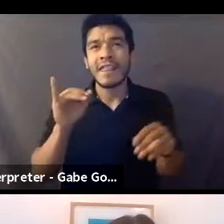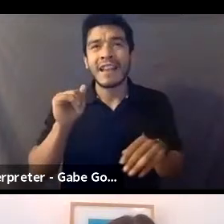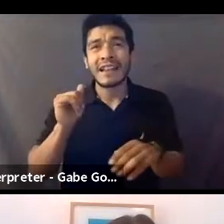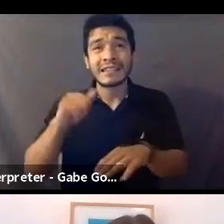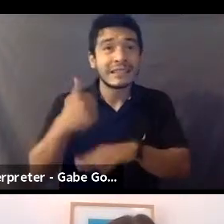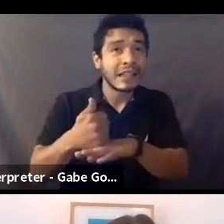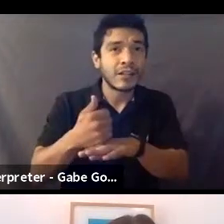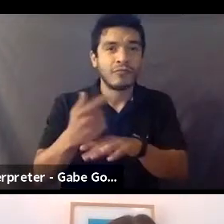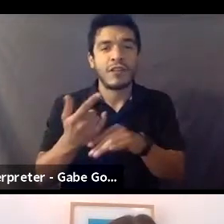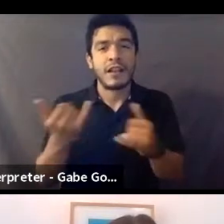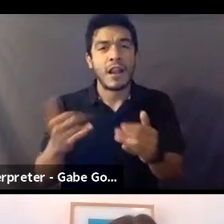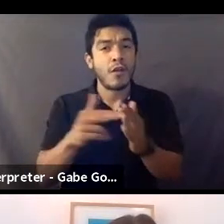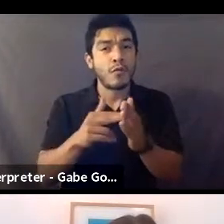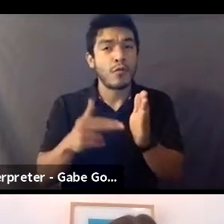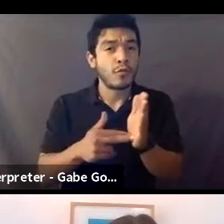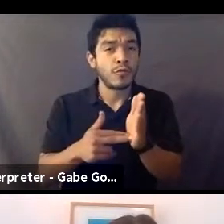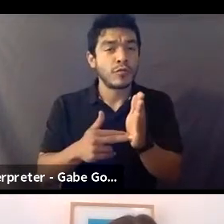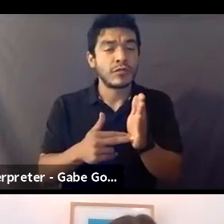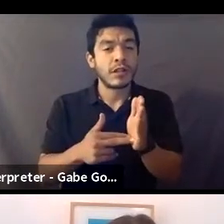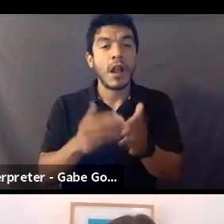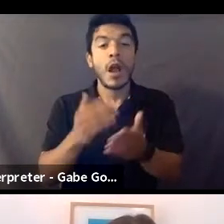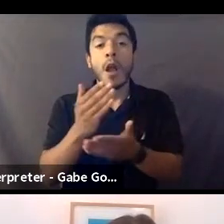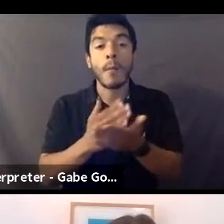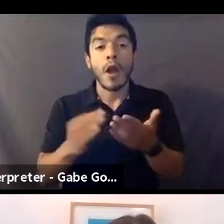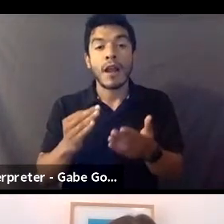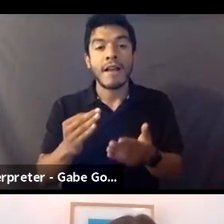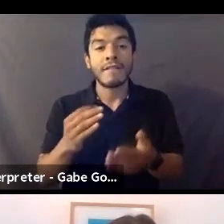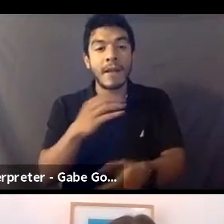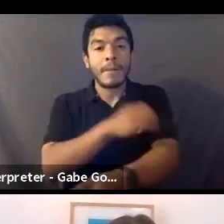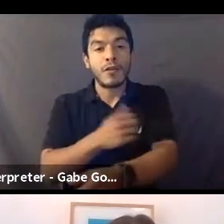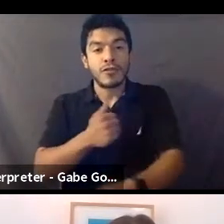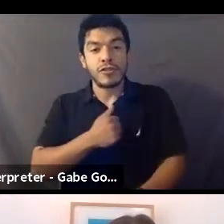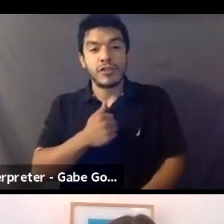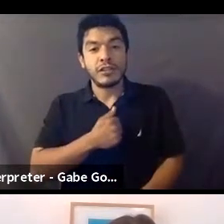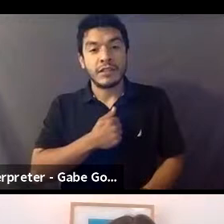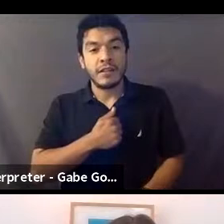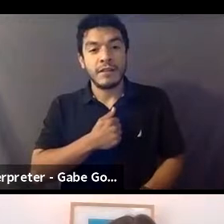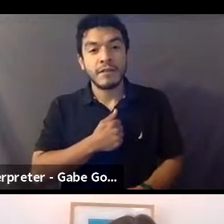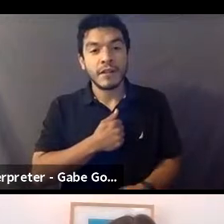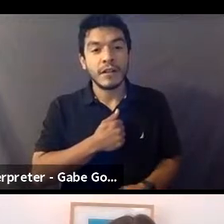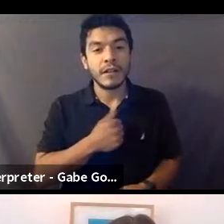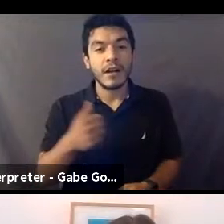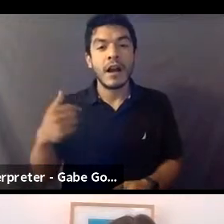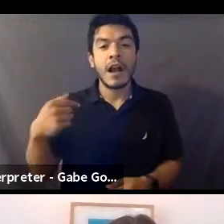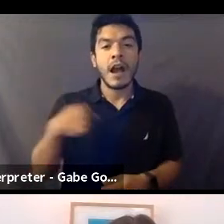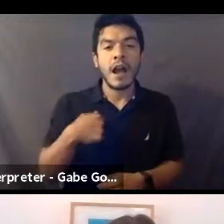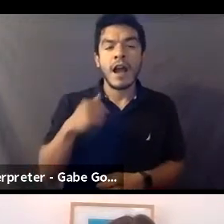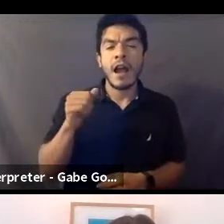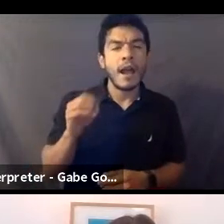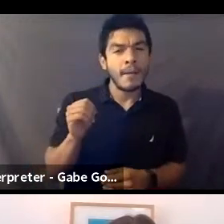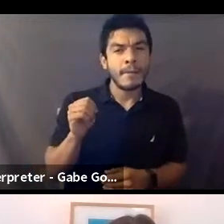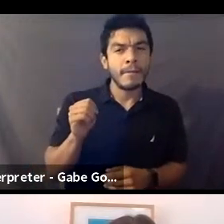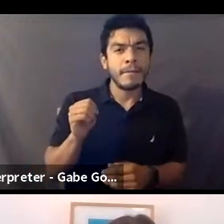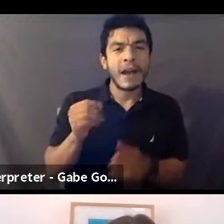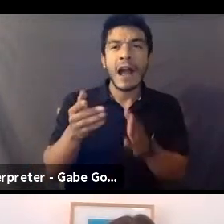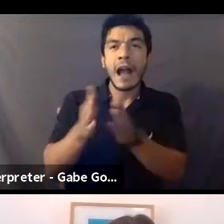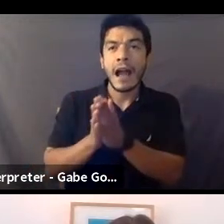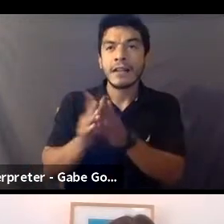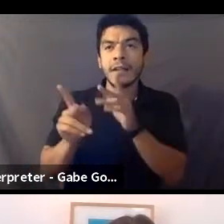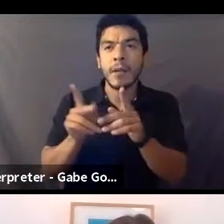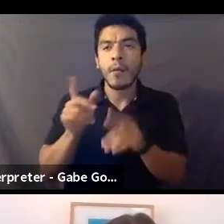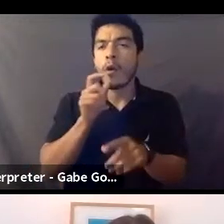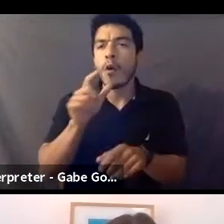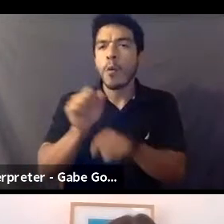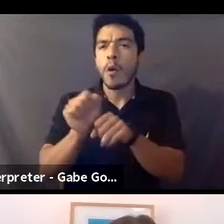now. So, um, part of empowering yourself can be for asking, uh, asking the people that you are working for,